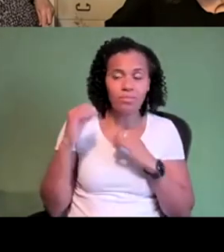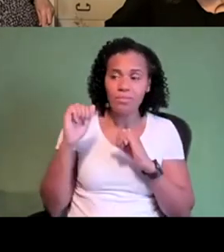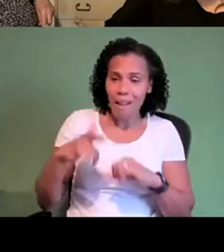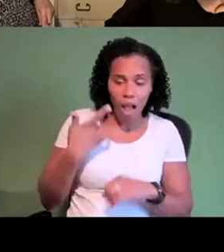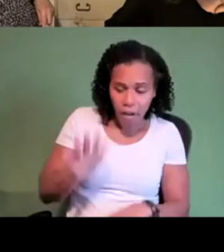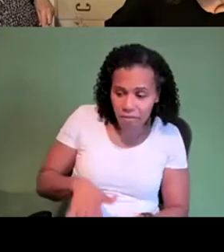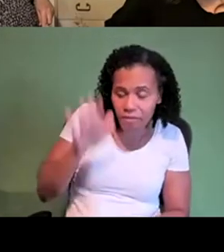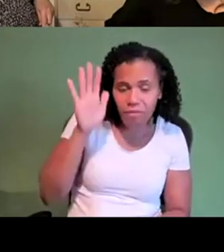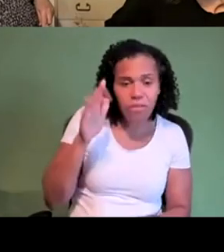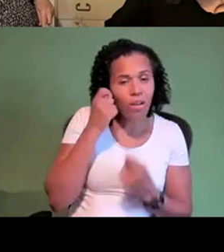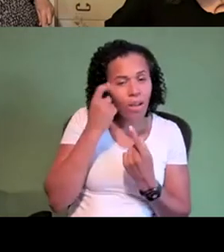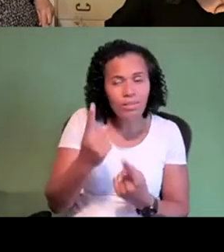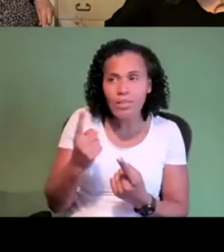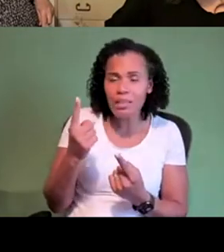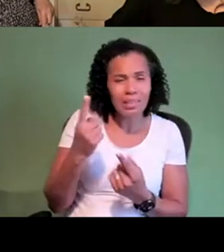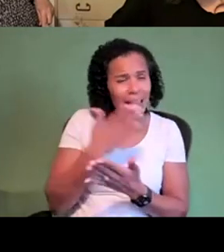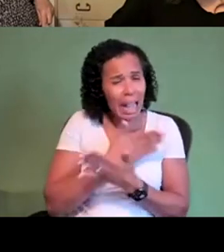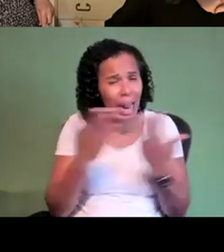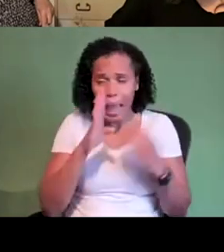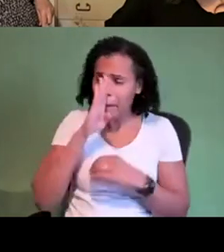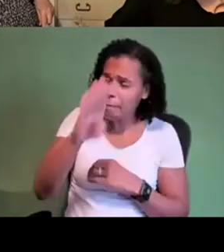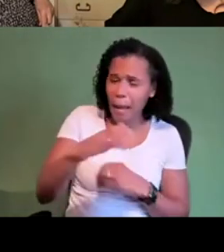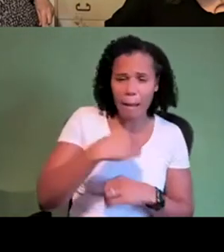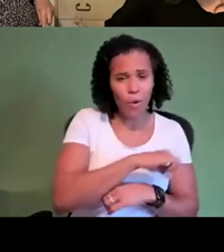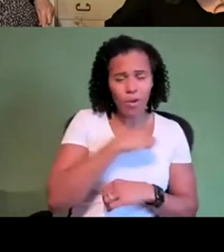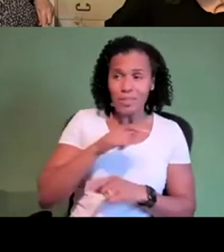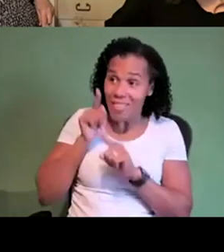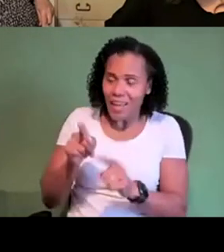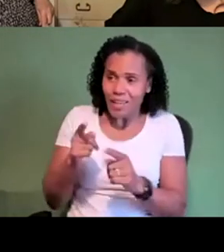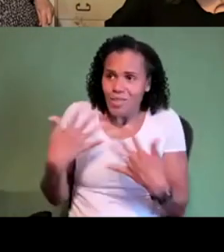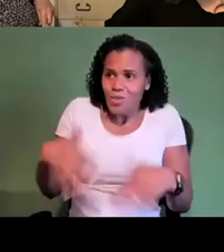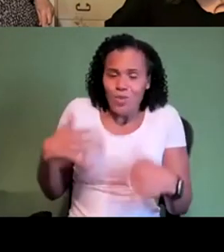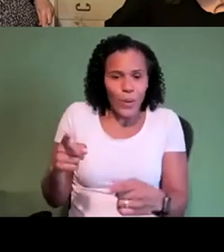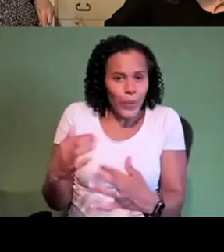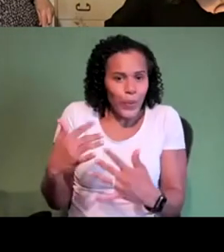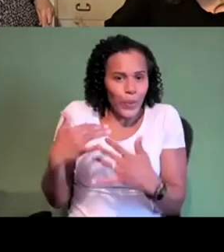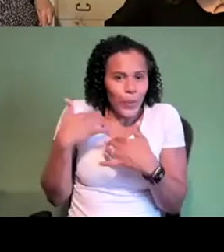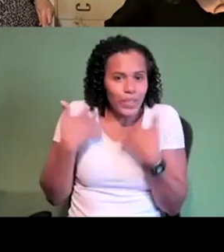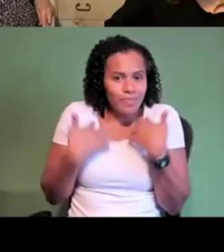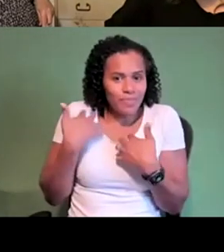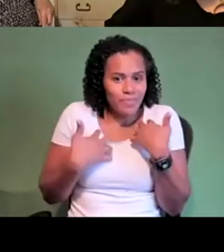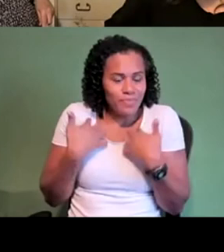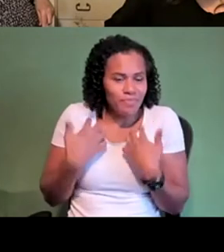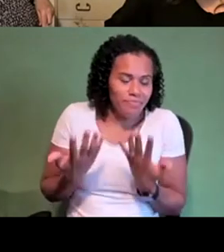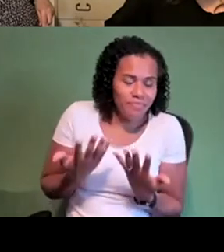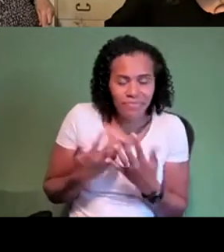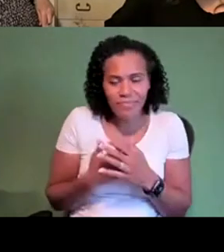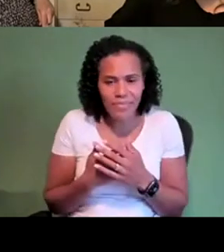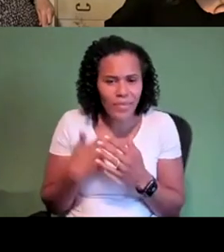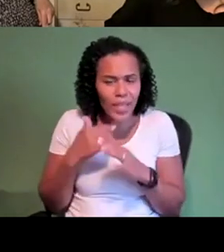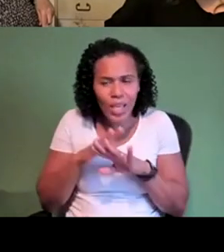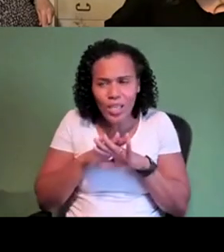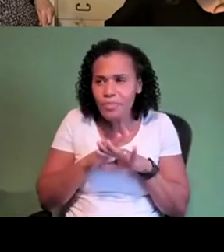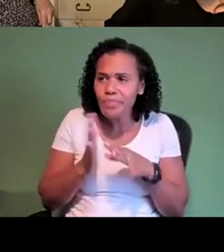understanding and i think that's that to me is what's really exciting and i don't really um sort of